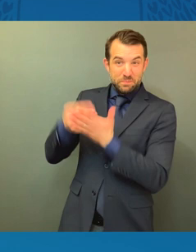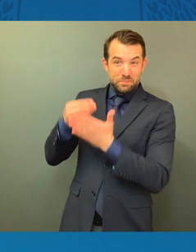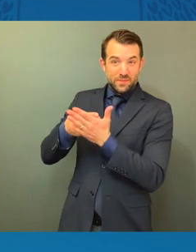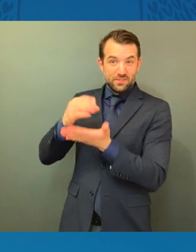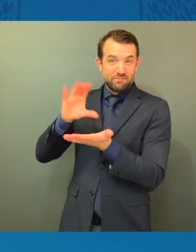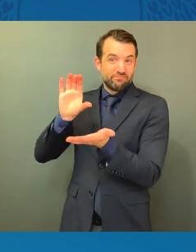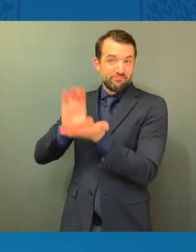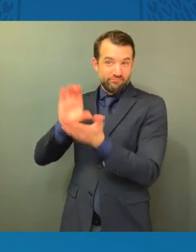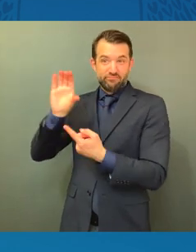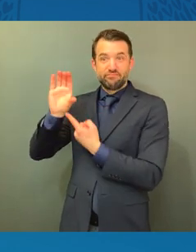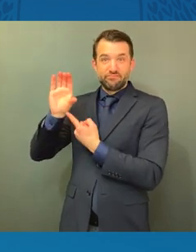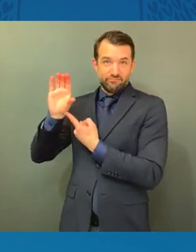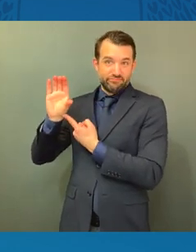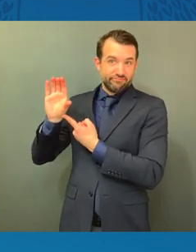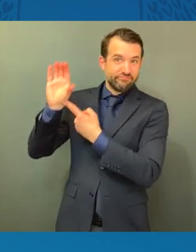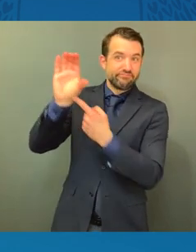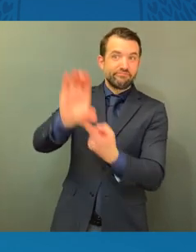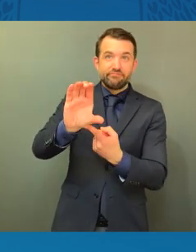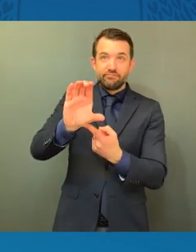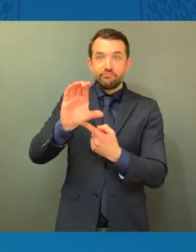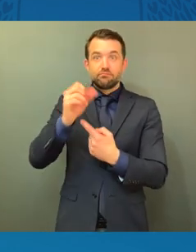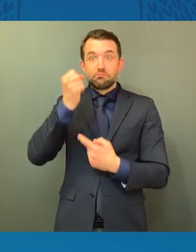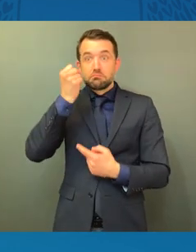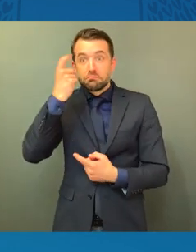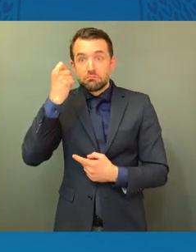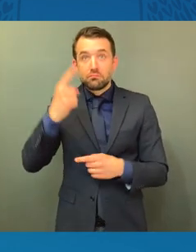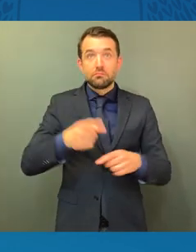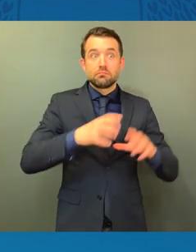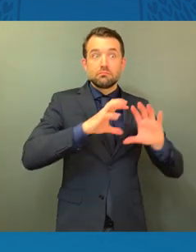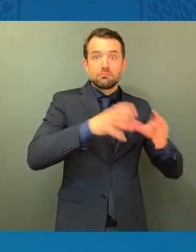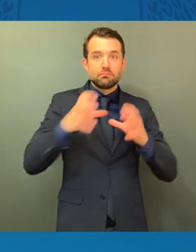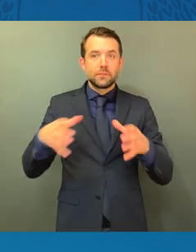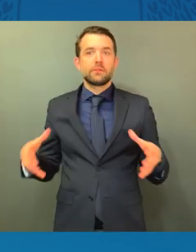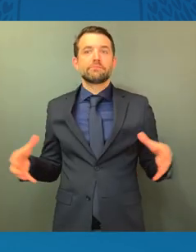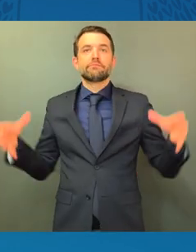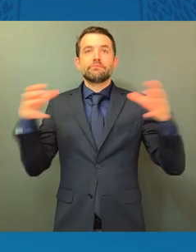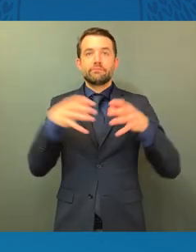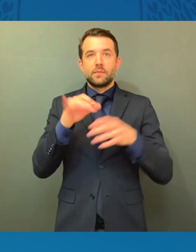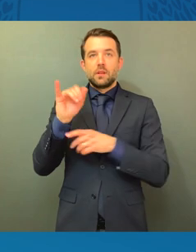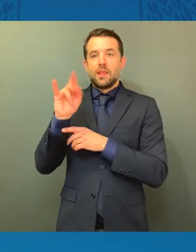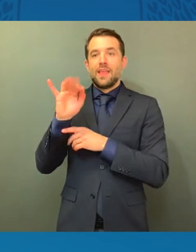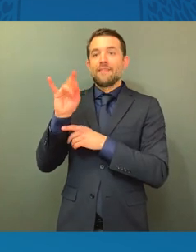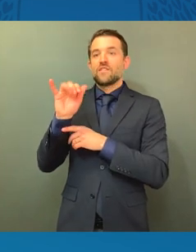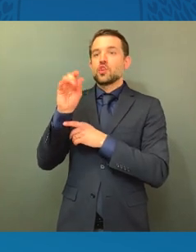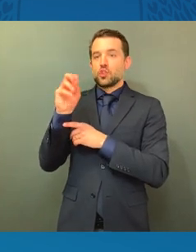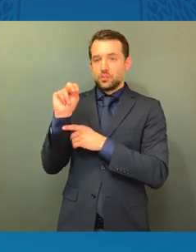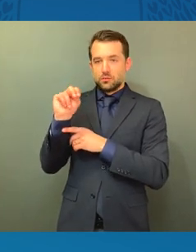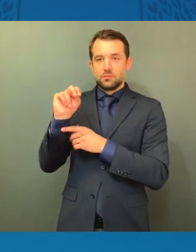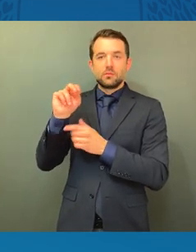bipartisan infrastructure law, to enable public schools to invest in energy upgrades.